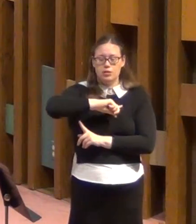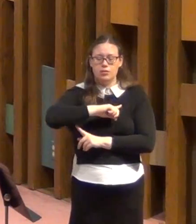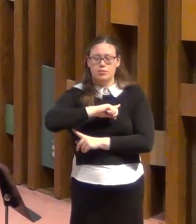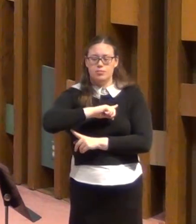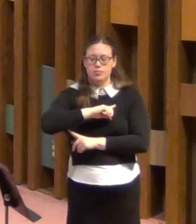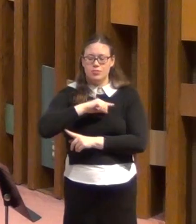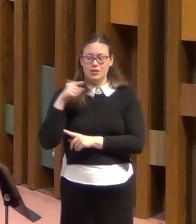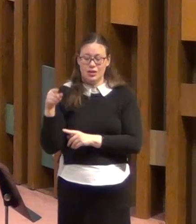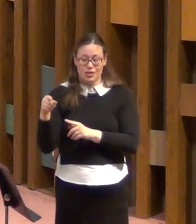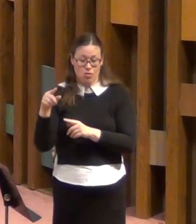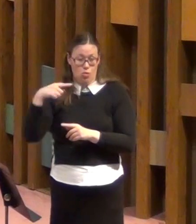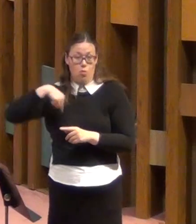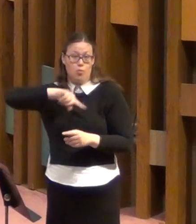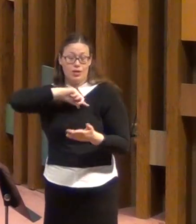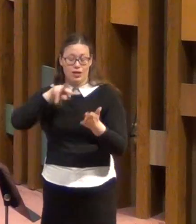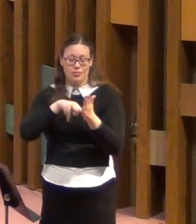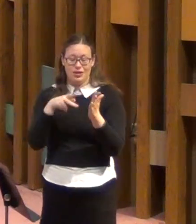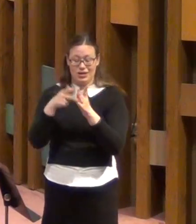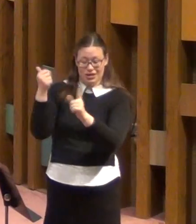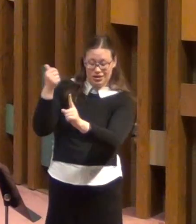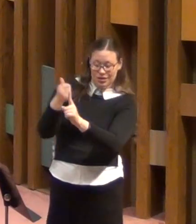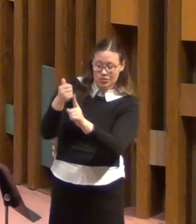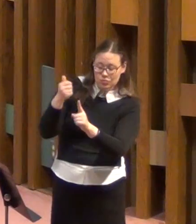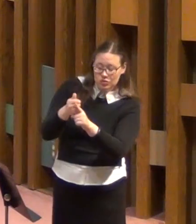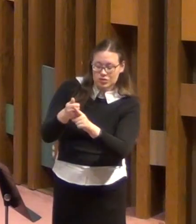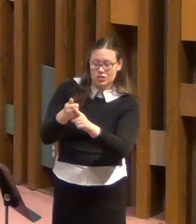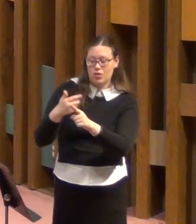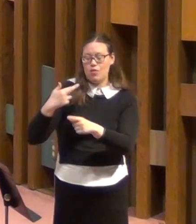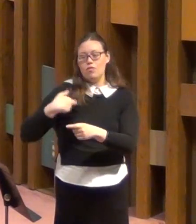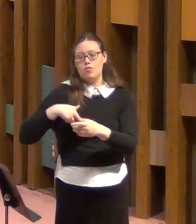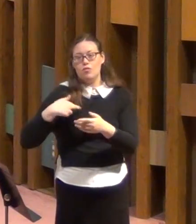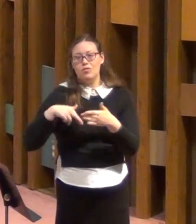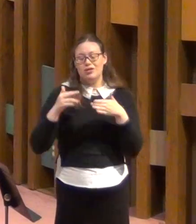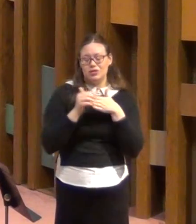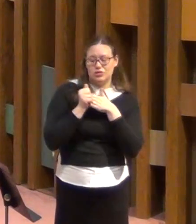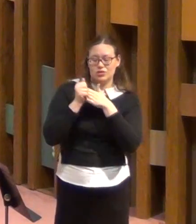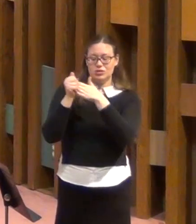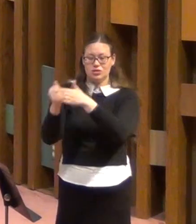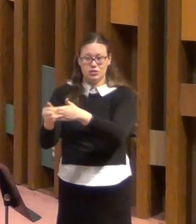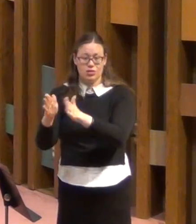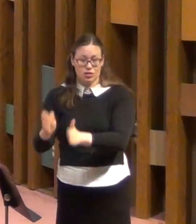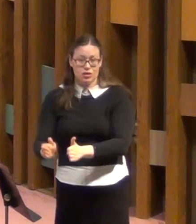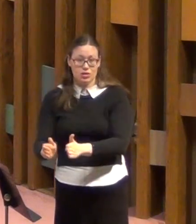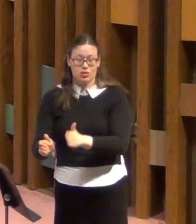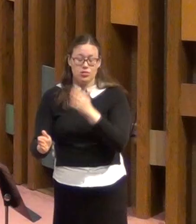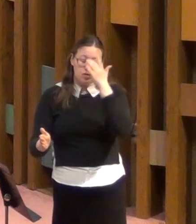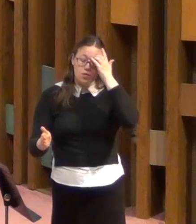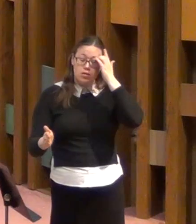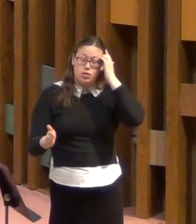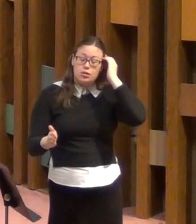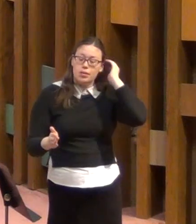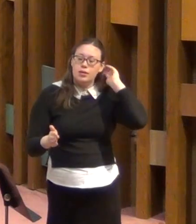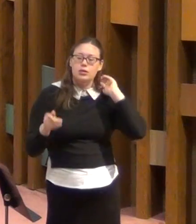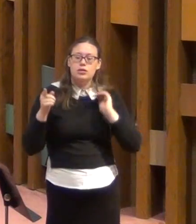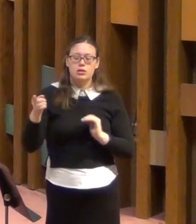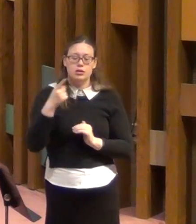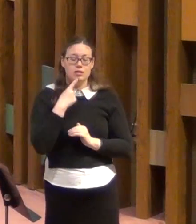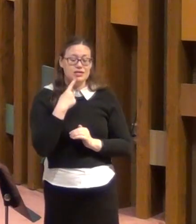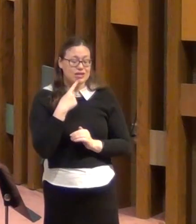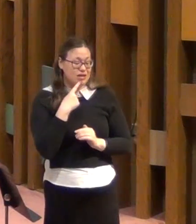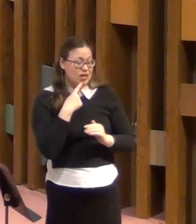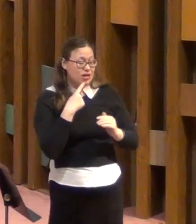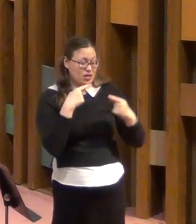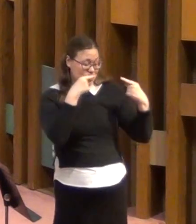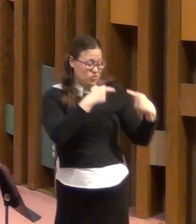-ministers and the leaders of the church in Corinth. He said that these troubles weren't meant to be just troubling,